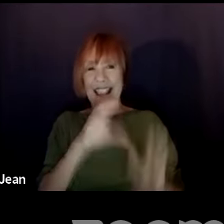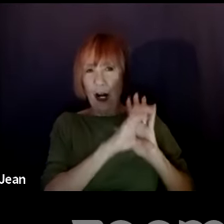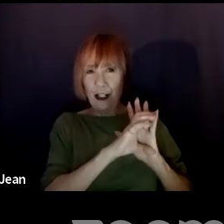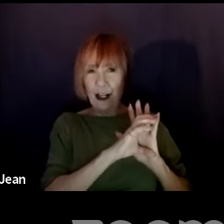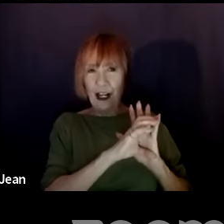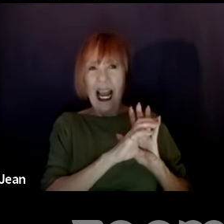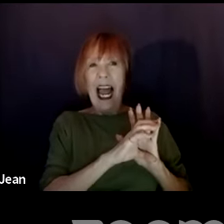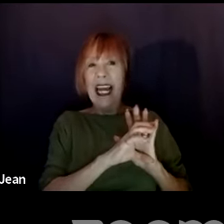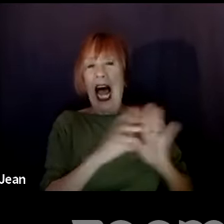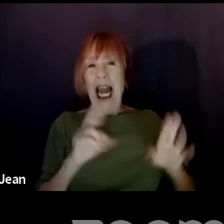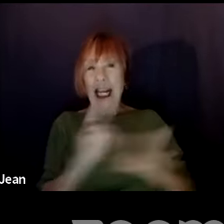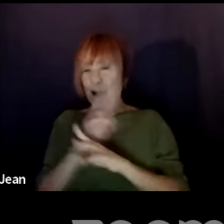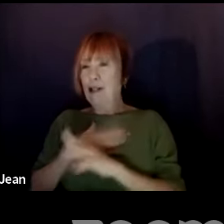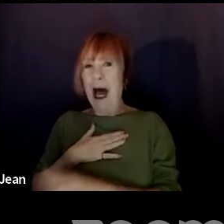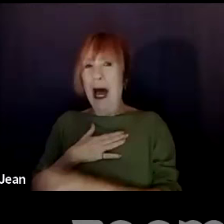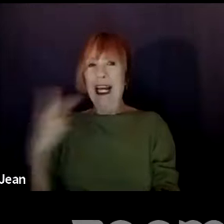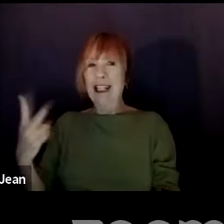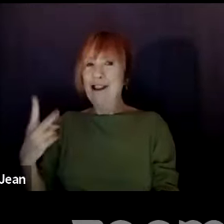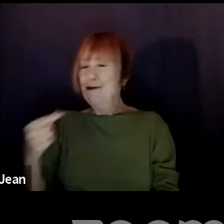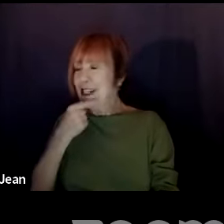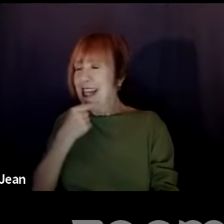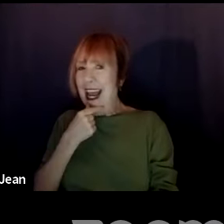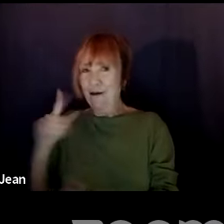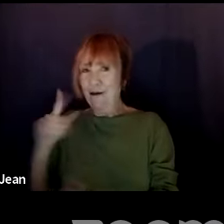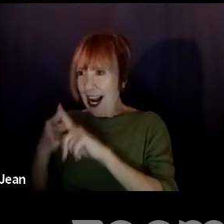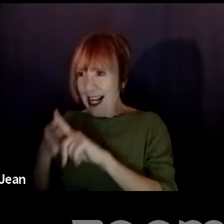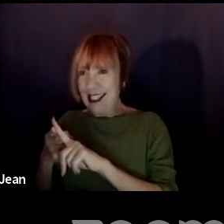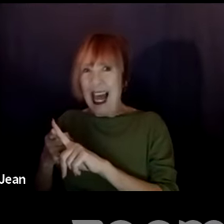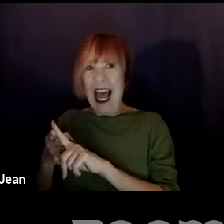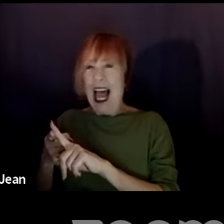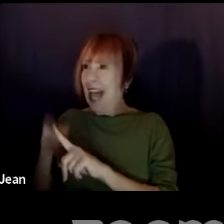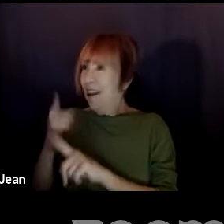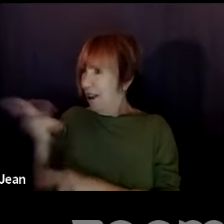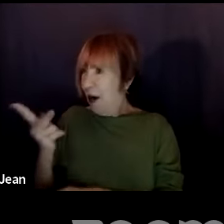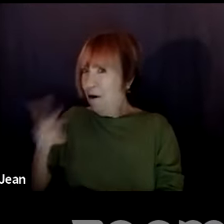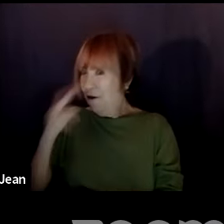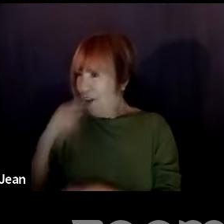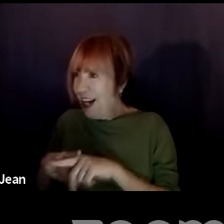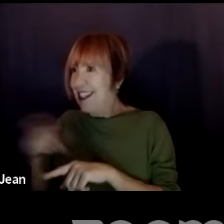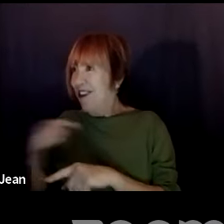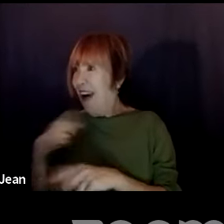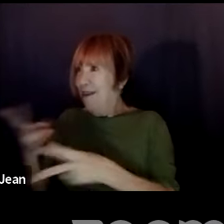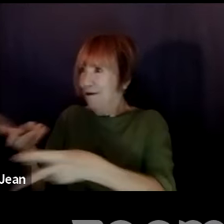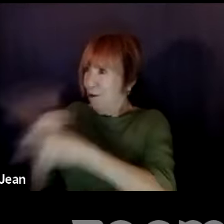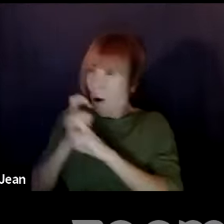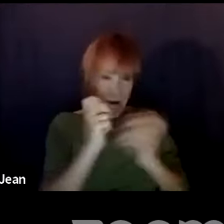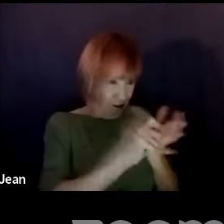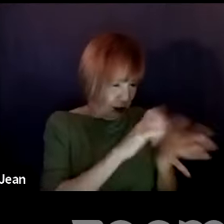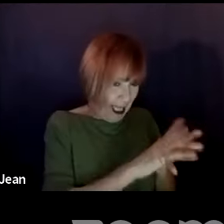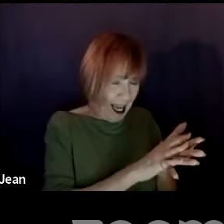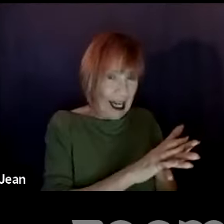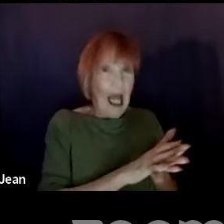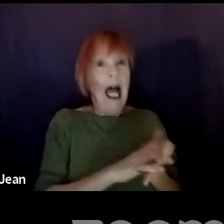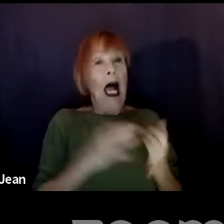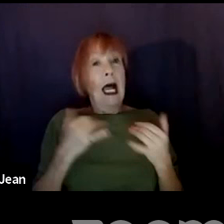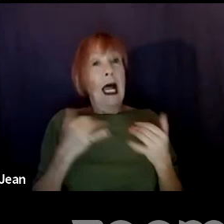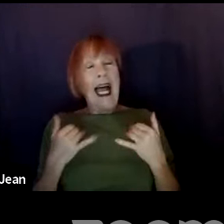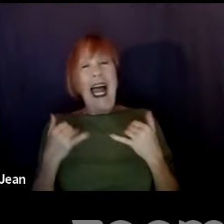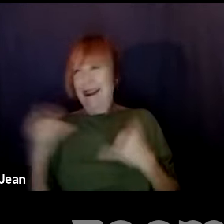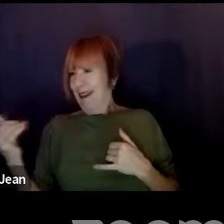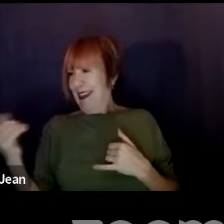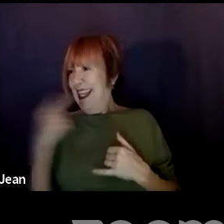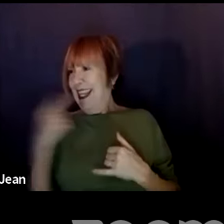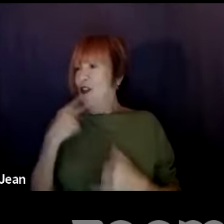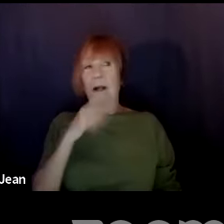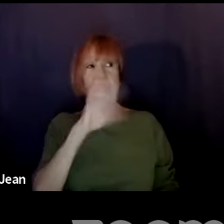one of my gay friends in Hollywood said, we're not all funny. Right. And he goes, you, know, some of us are, you know, real uptight or serious. And